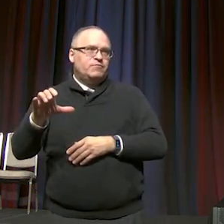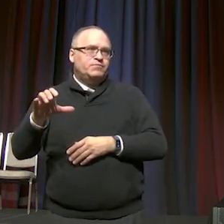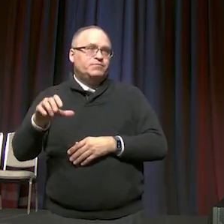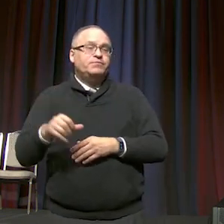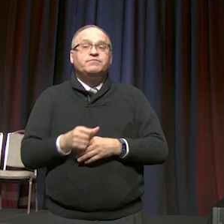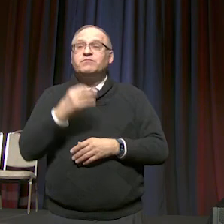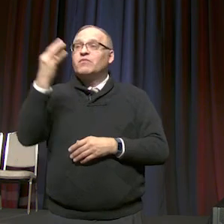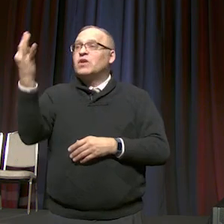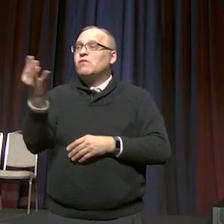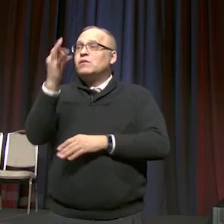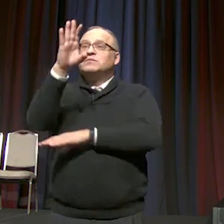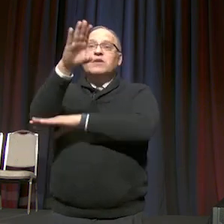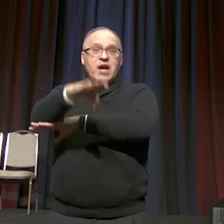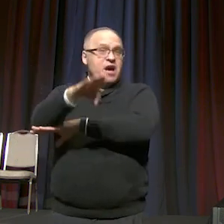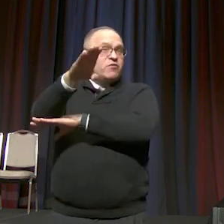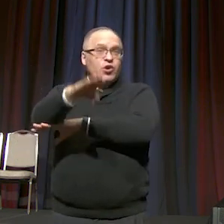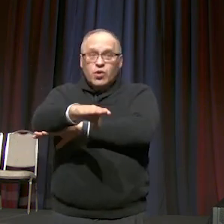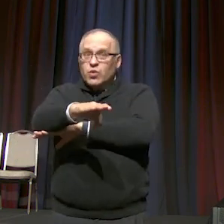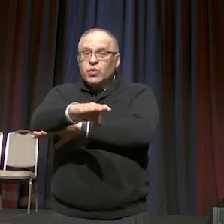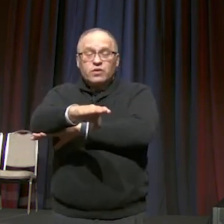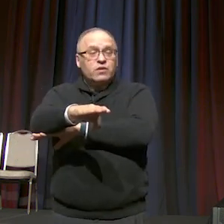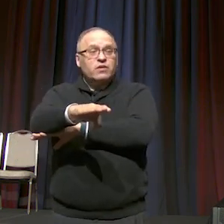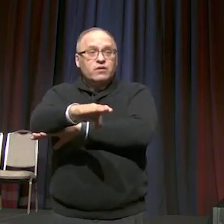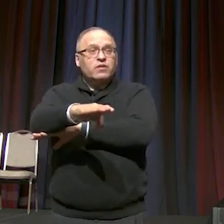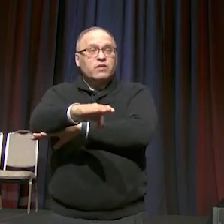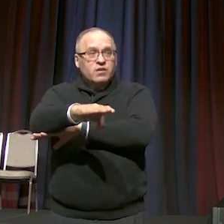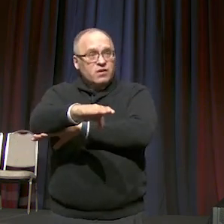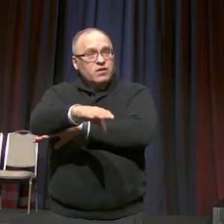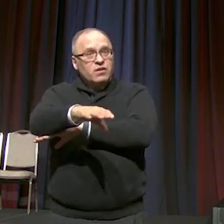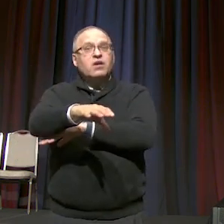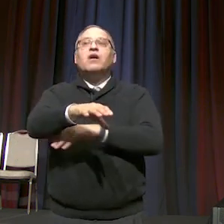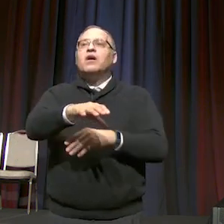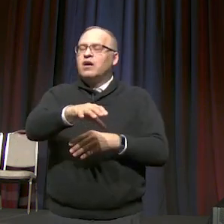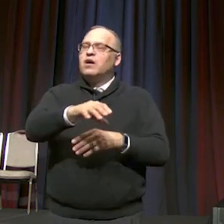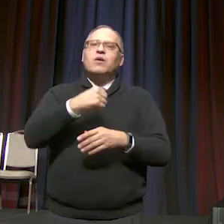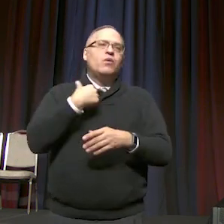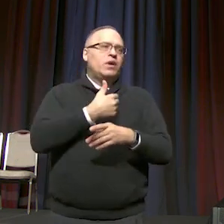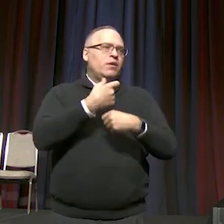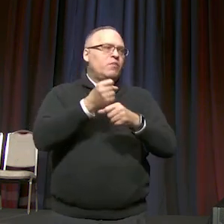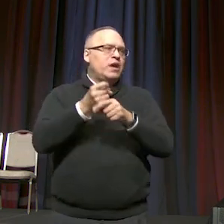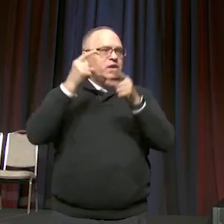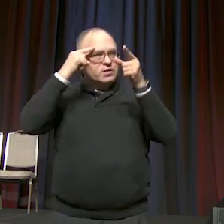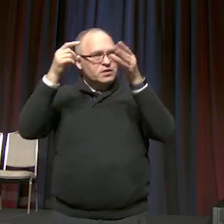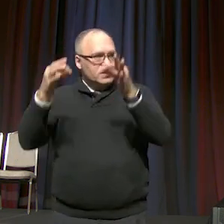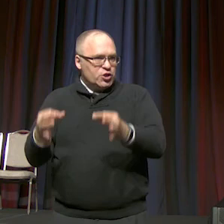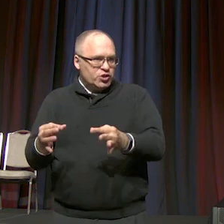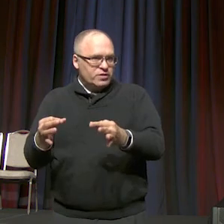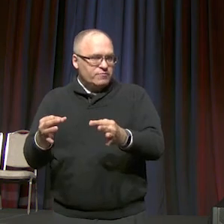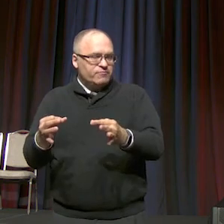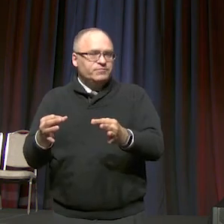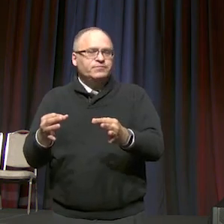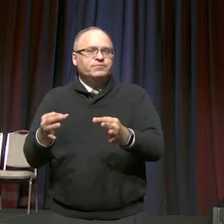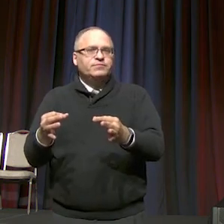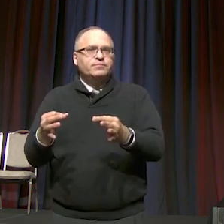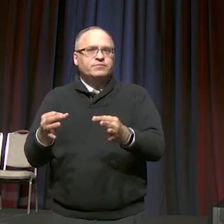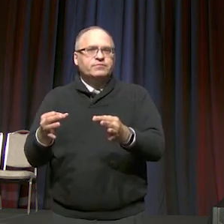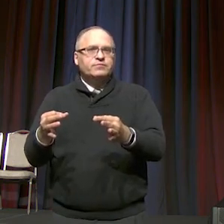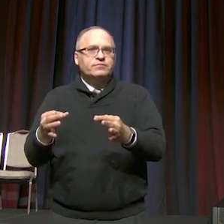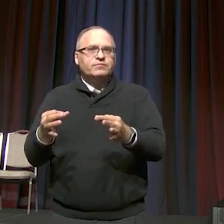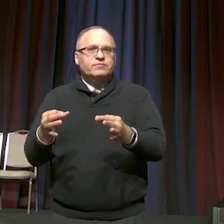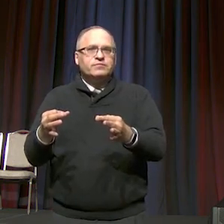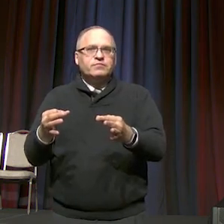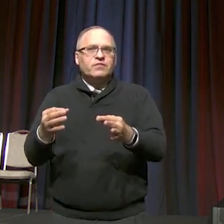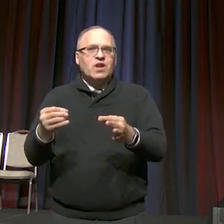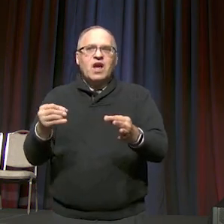Friday afternoon, there was finally a decision, and there was